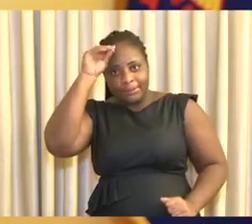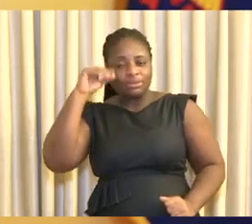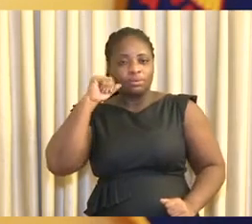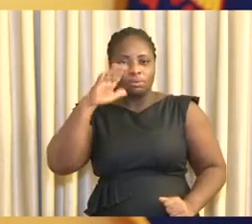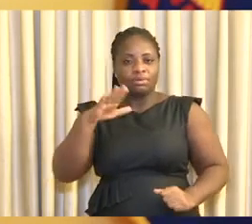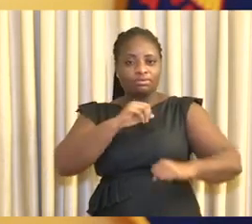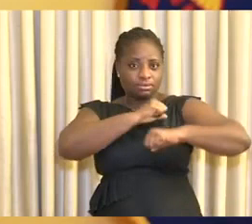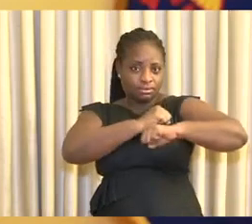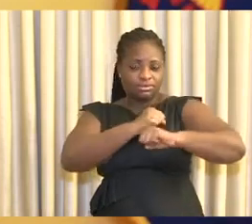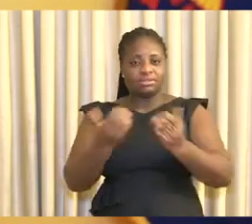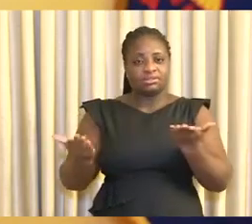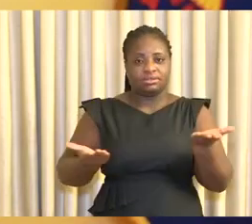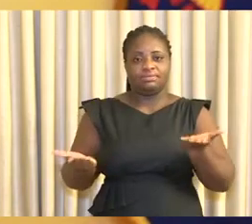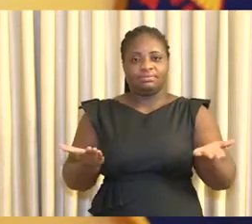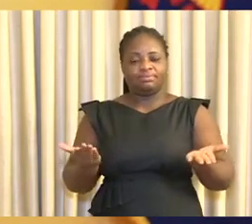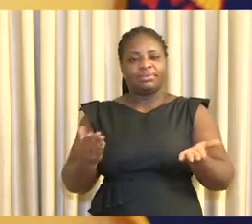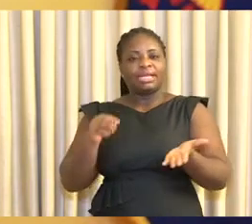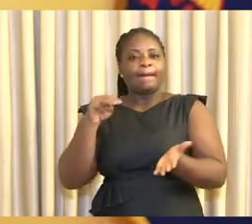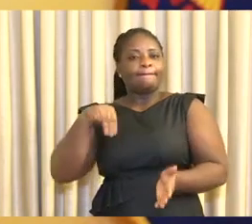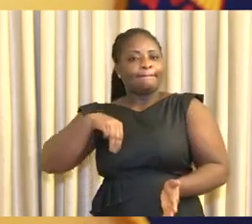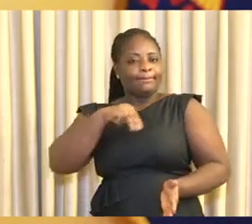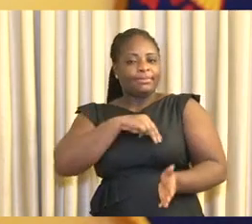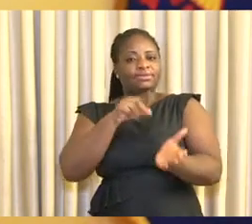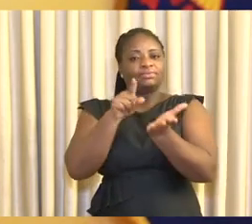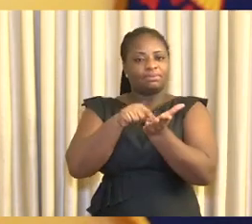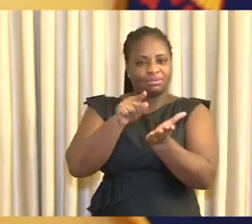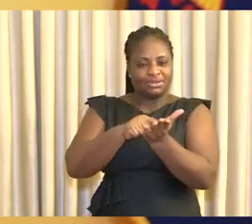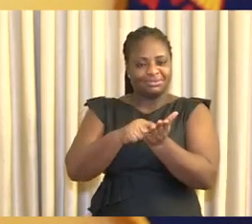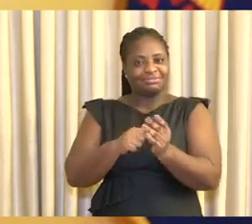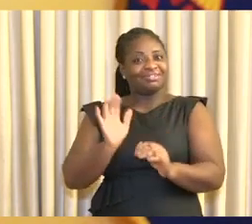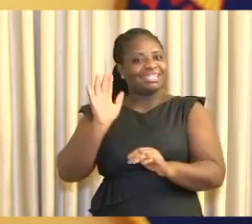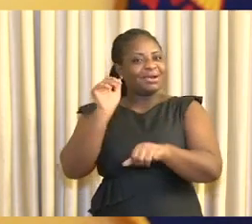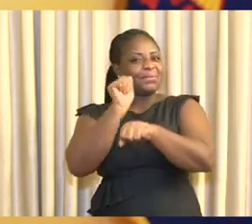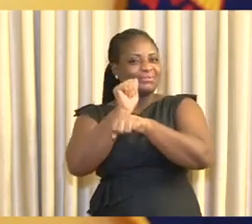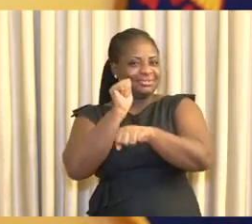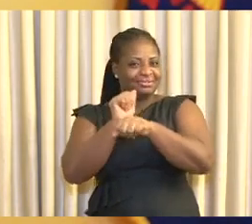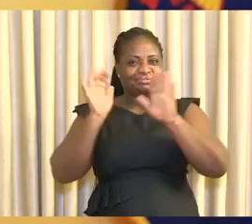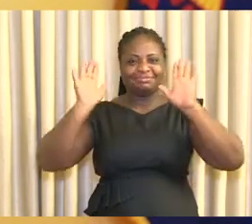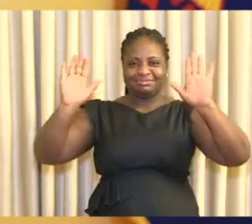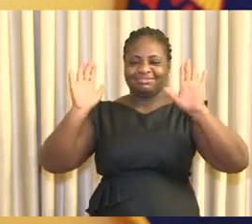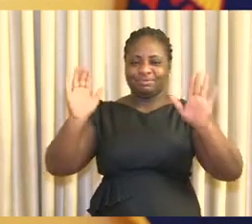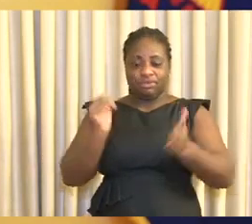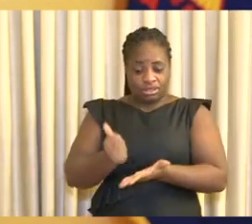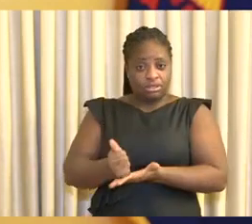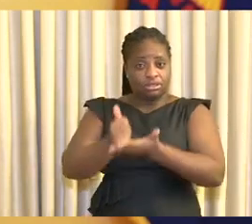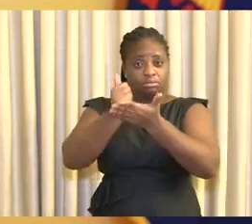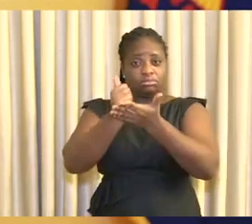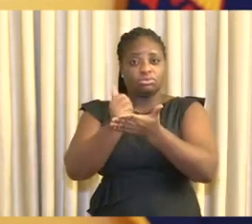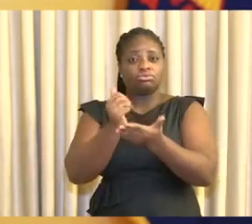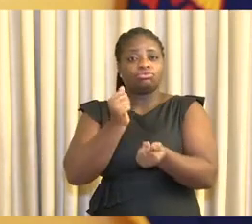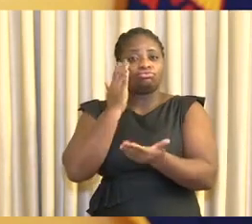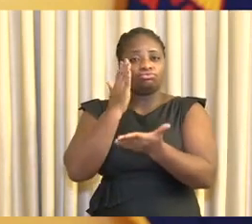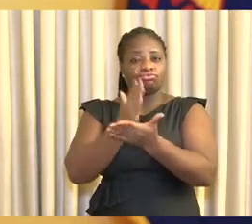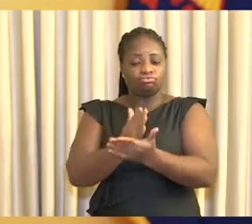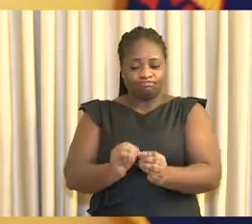services, and members of the media for the work they've been doing in helping to combat the spread